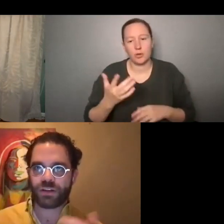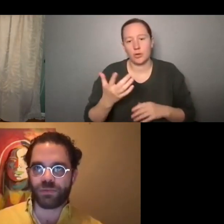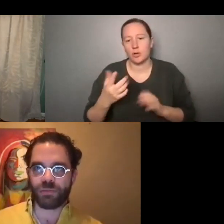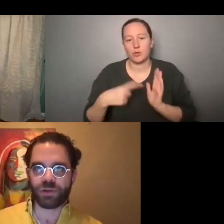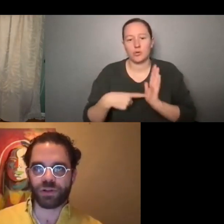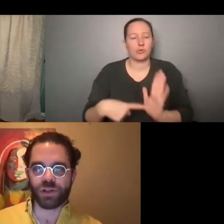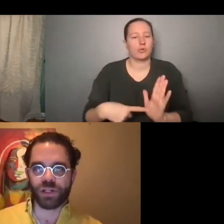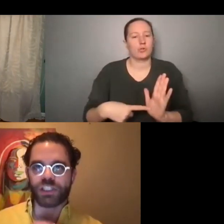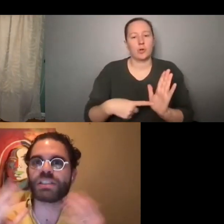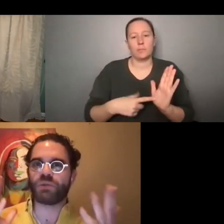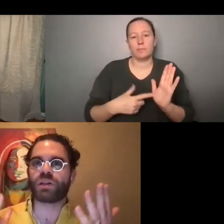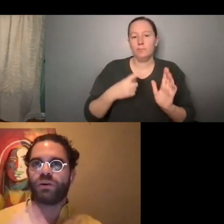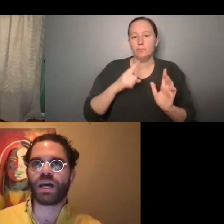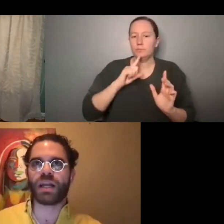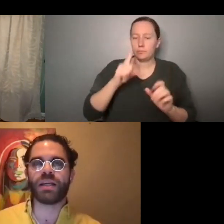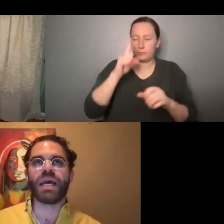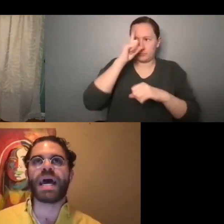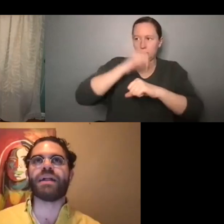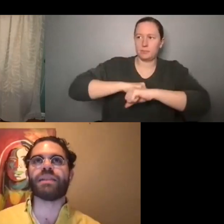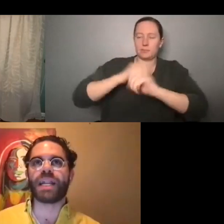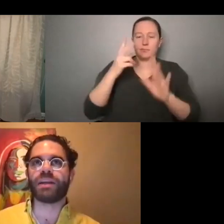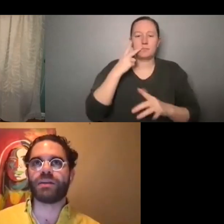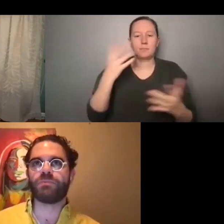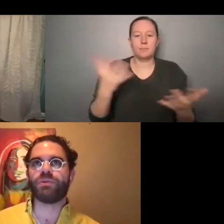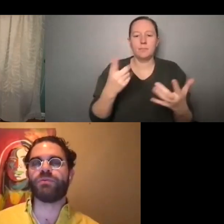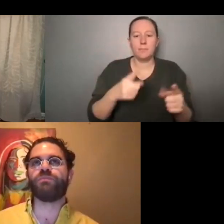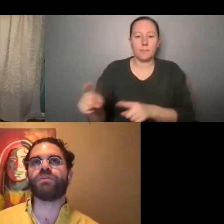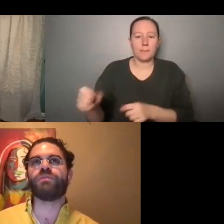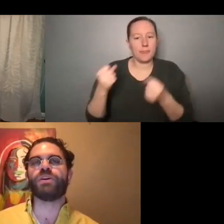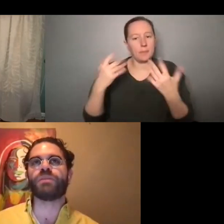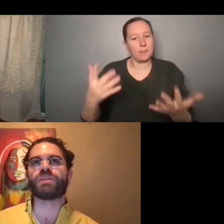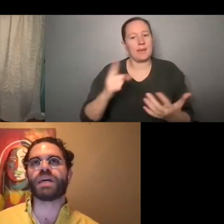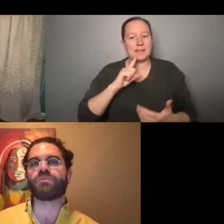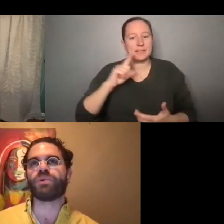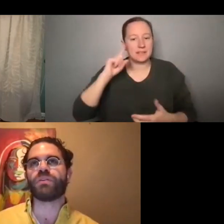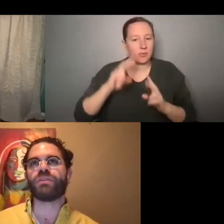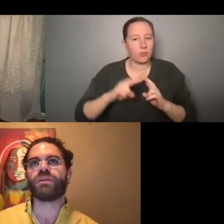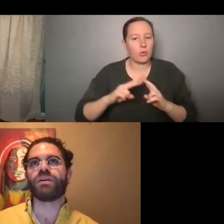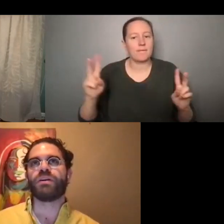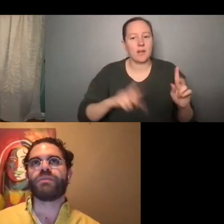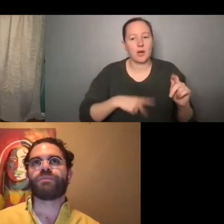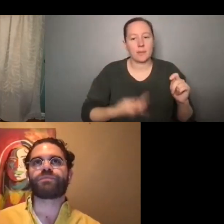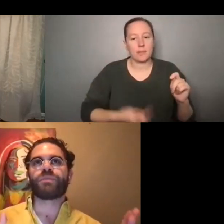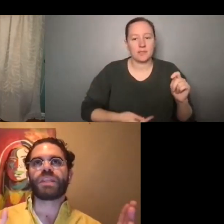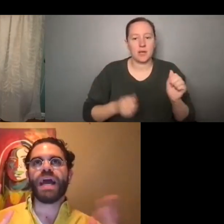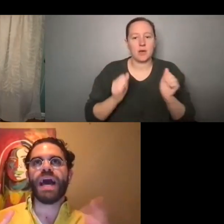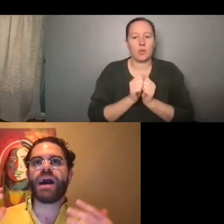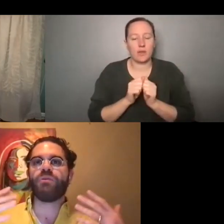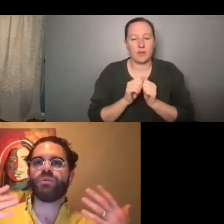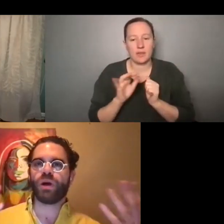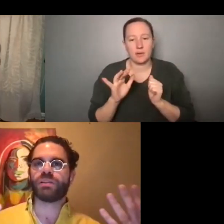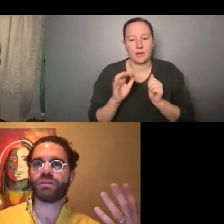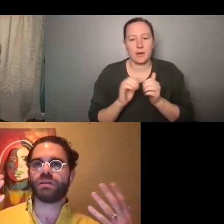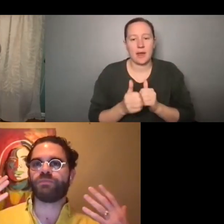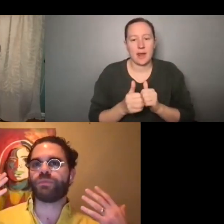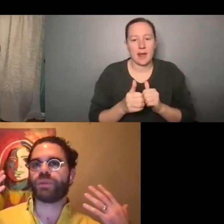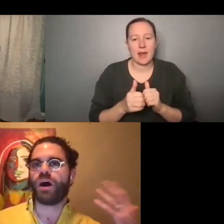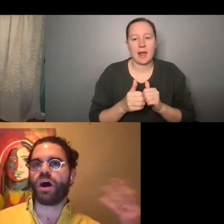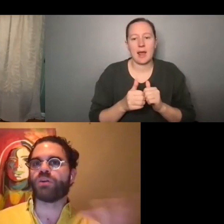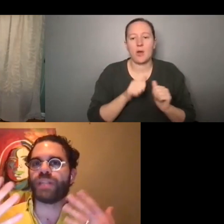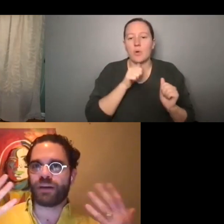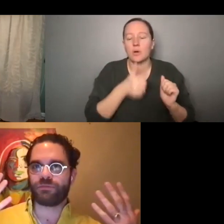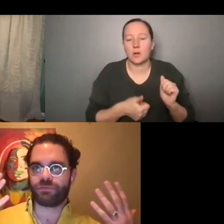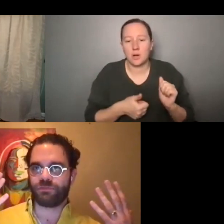representation of people so they can see what's going on. I had a lot of deaf people be very upset with how it wasn't